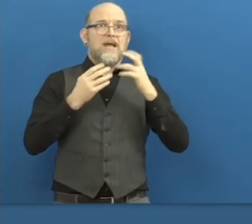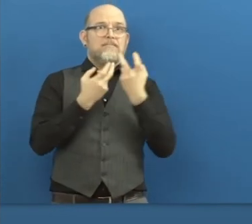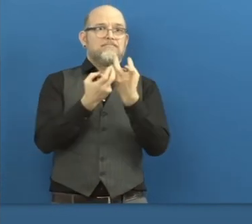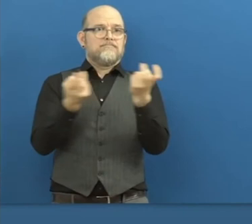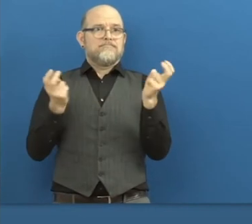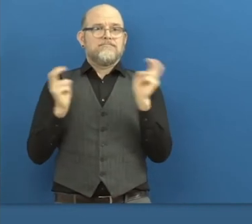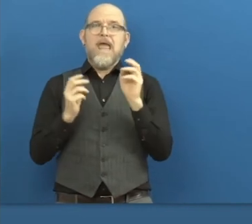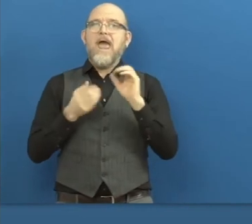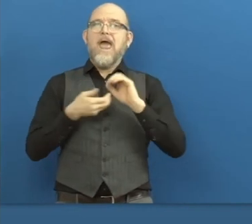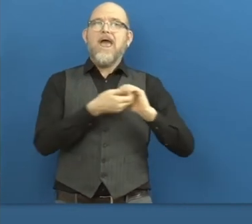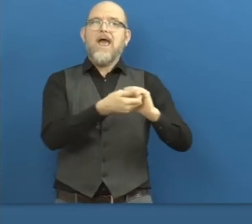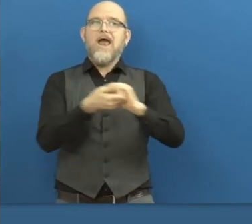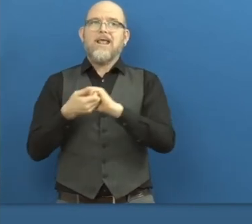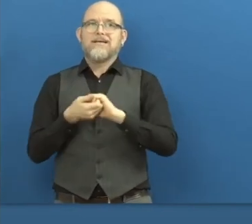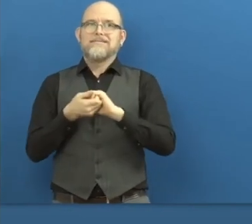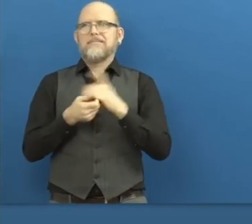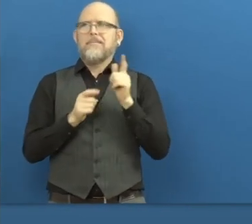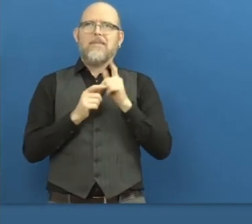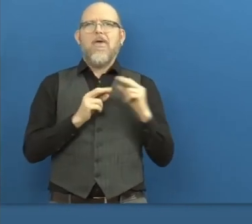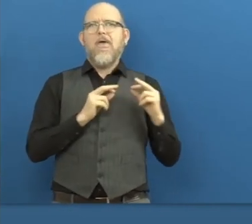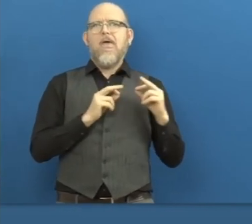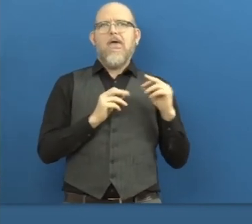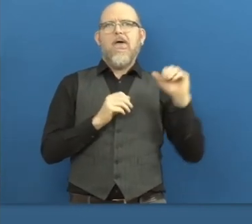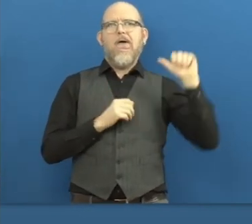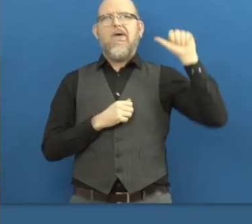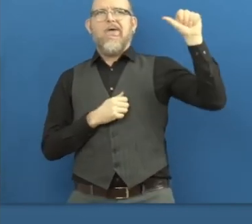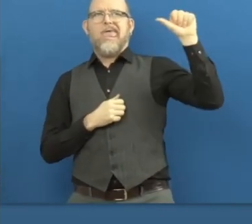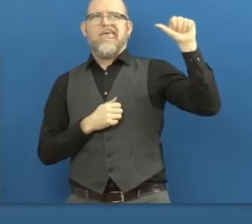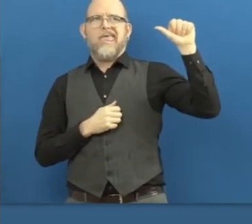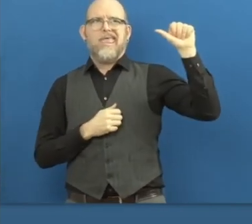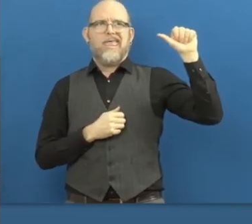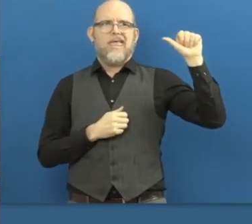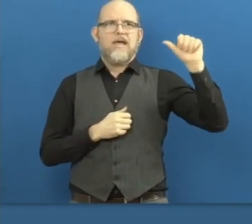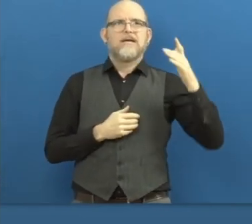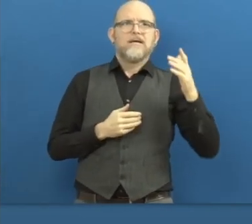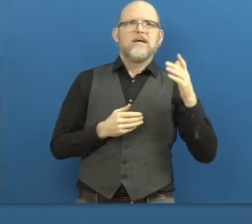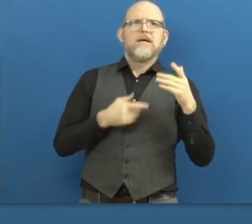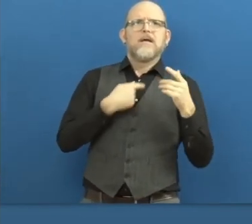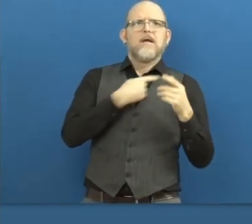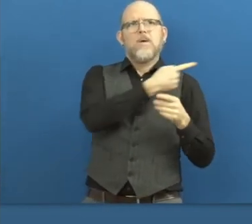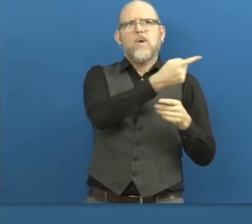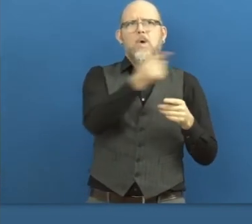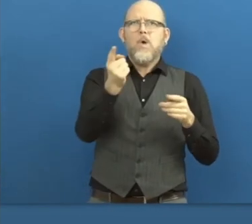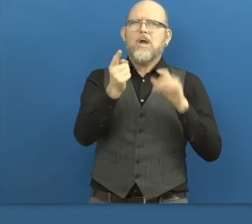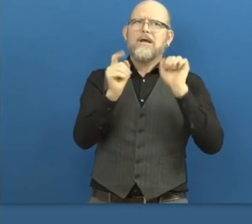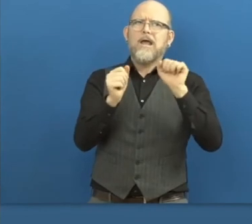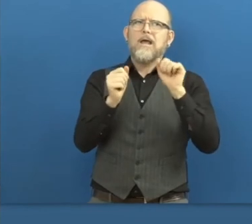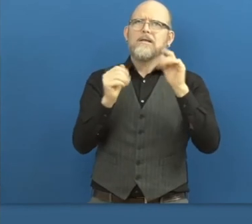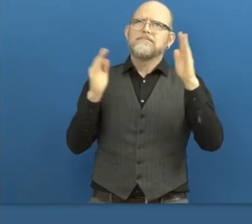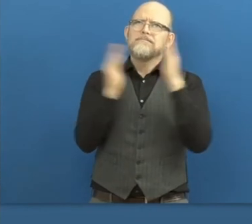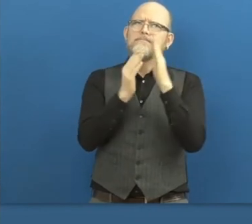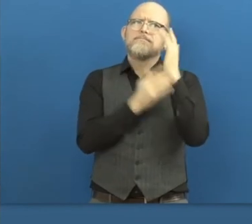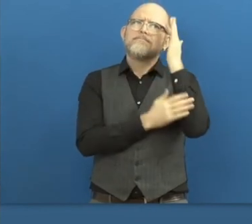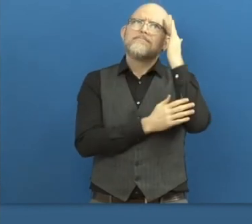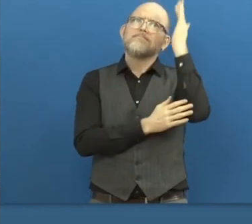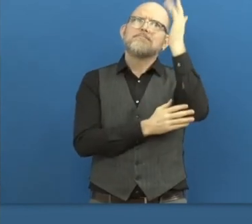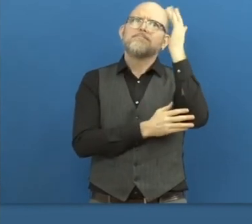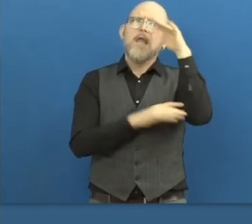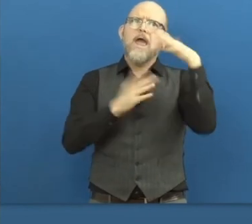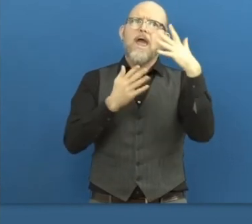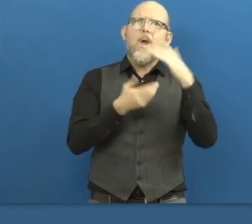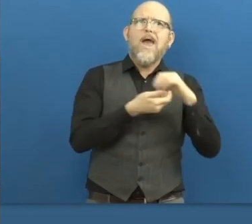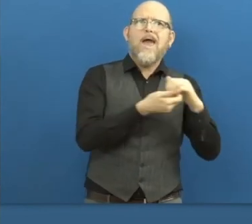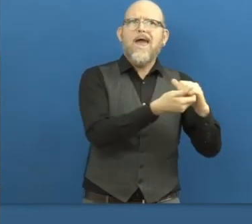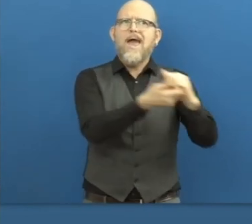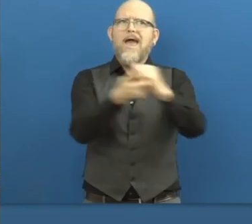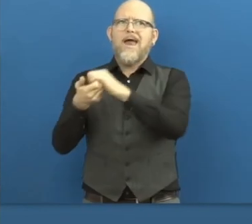What is your what do you think in terms of what this this network can achieve? What should our priorities be for the next six